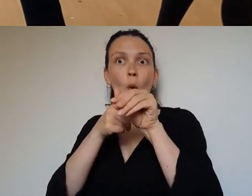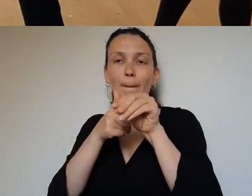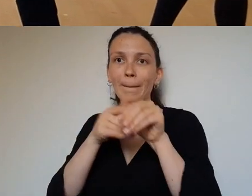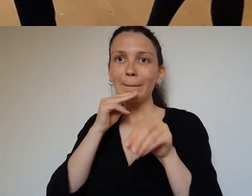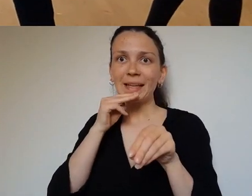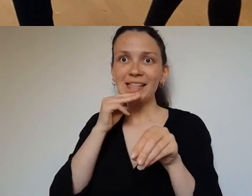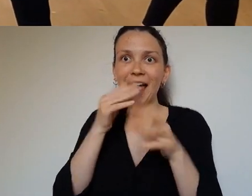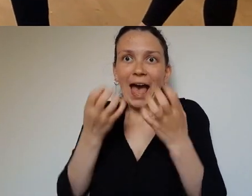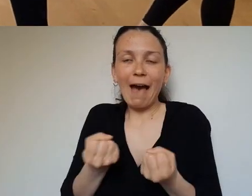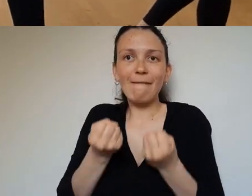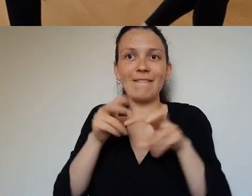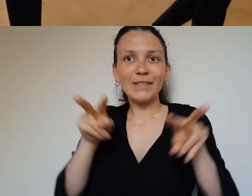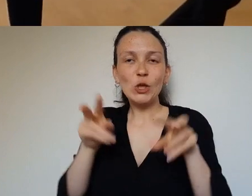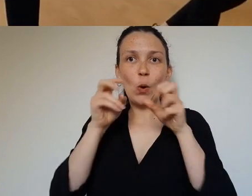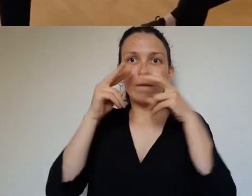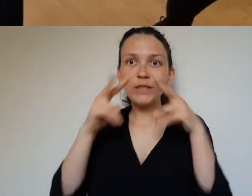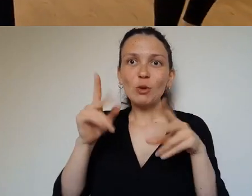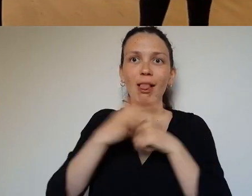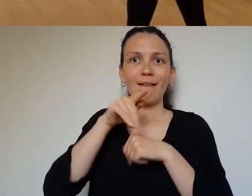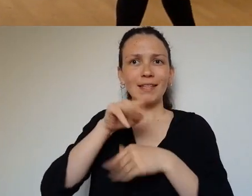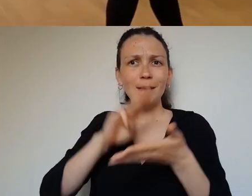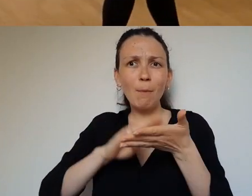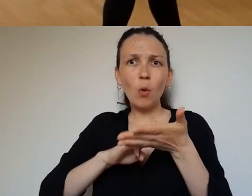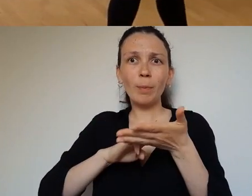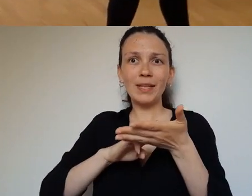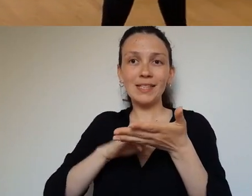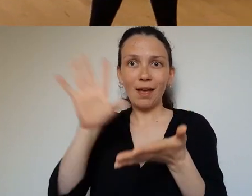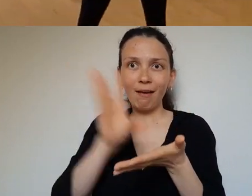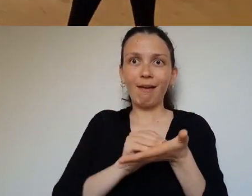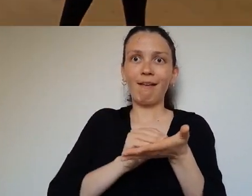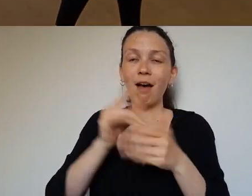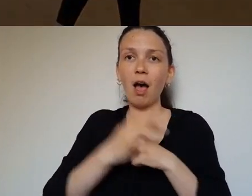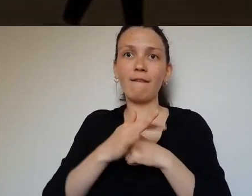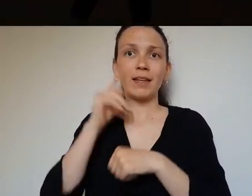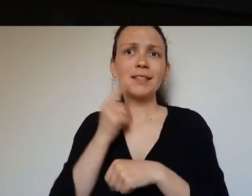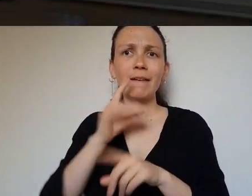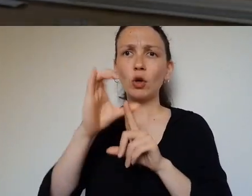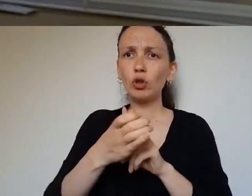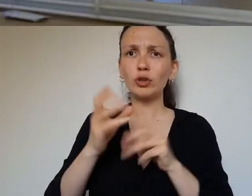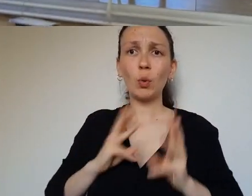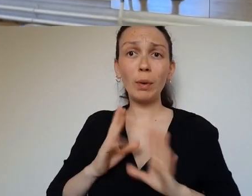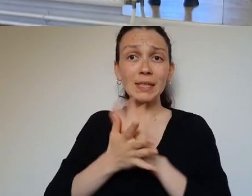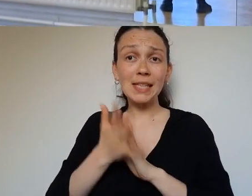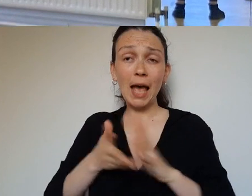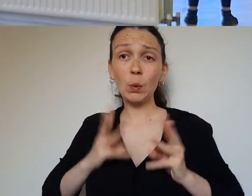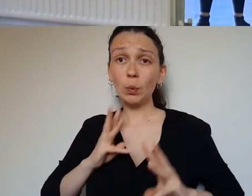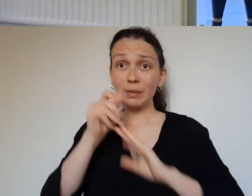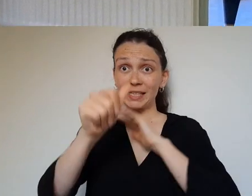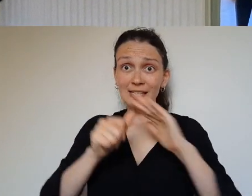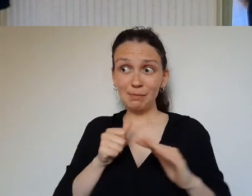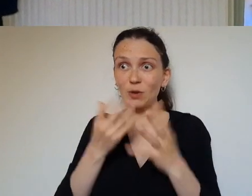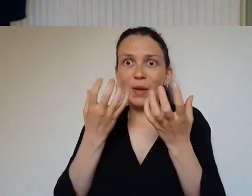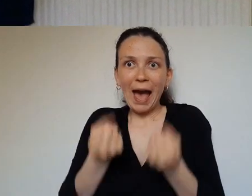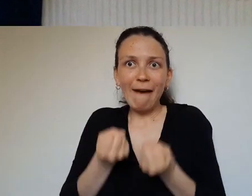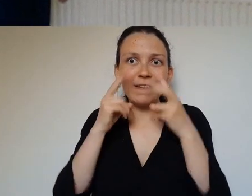ephemeral, and that foreground deaf culture, women's experience, and women's sign in action. They might in another